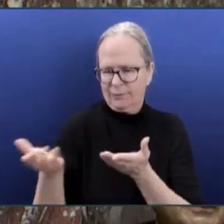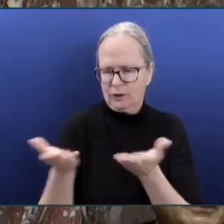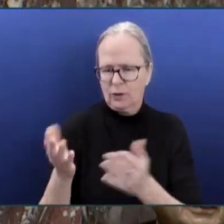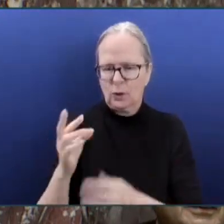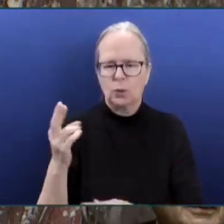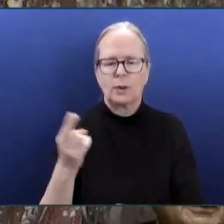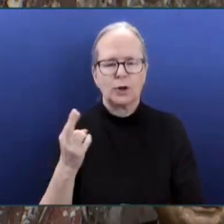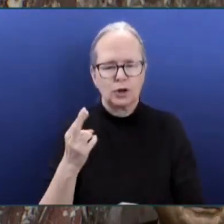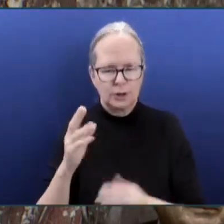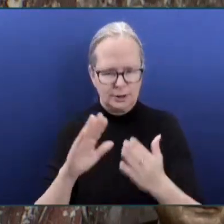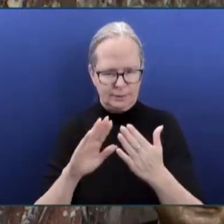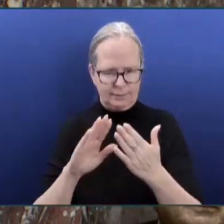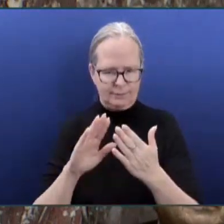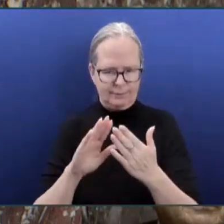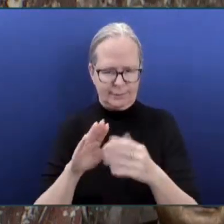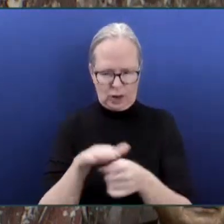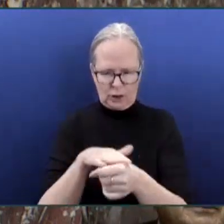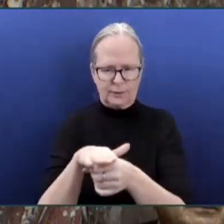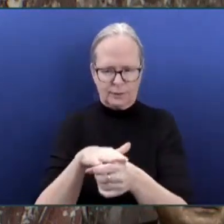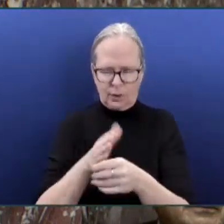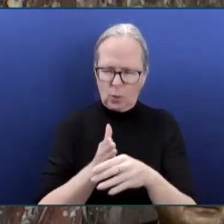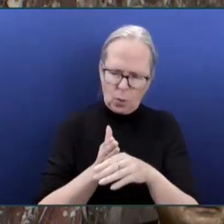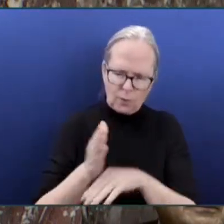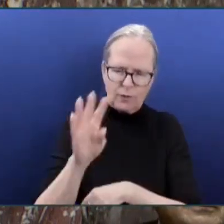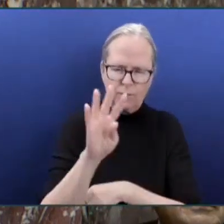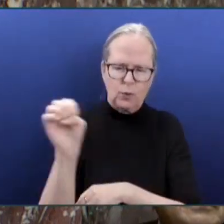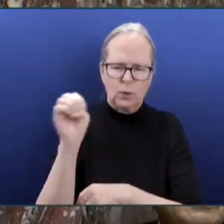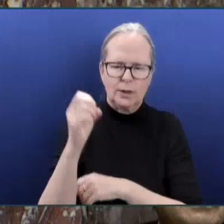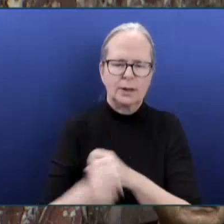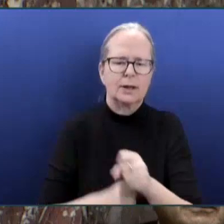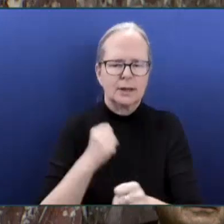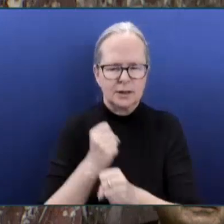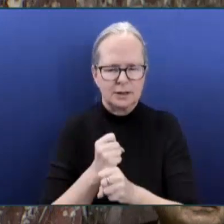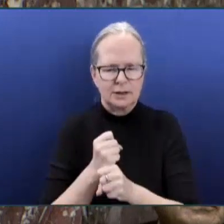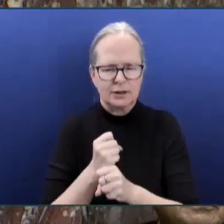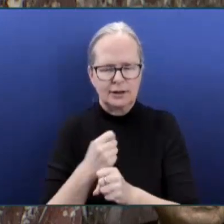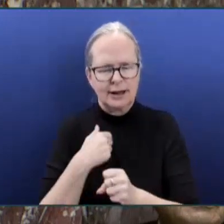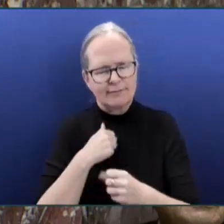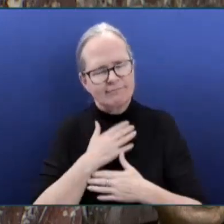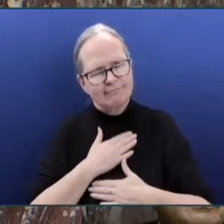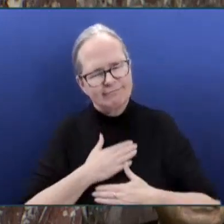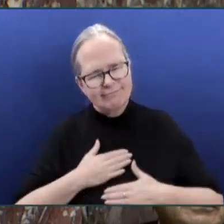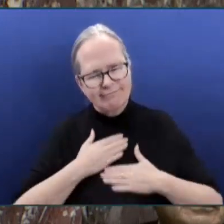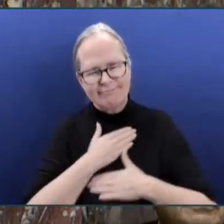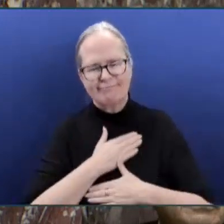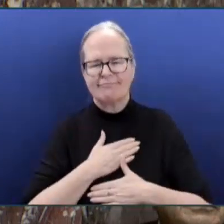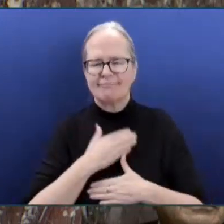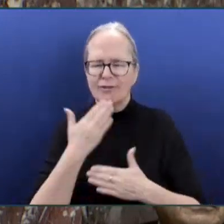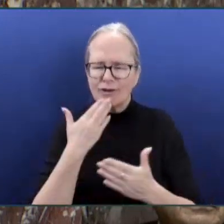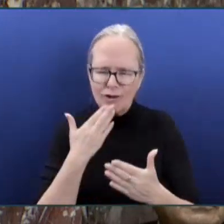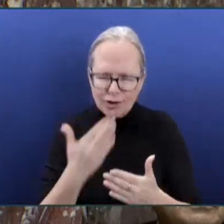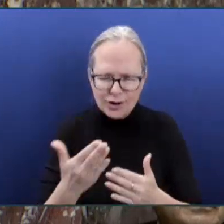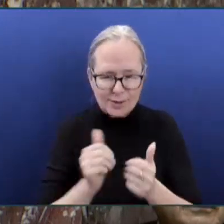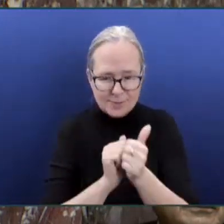Richmond Cosm Hockey emphasizes fun, healthy competition, good sportsmanship, and most importantly, safety.